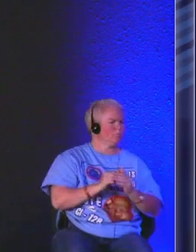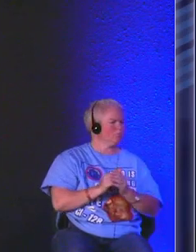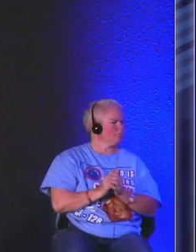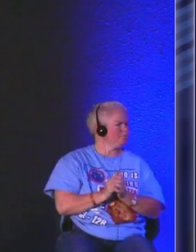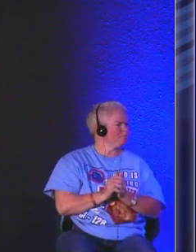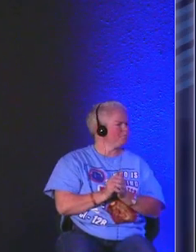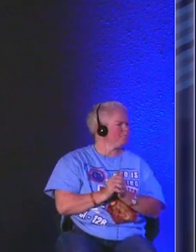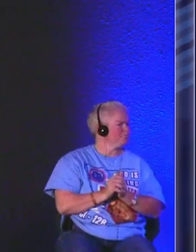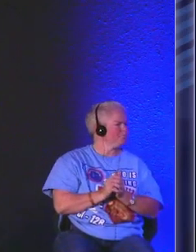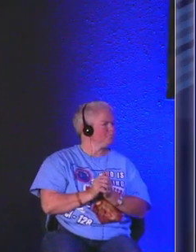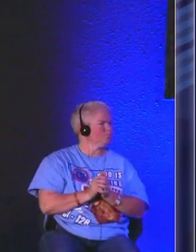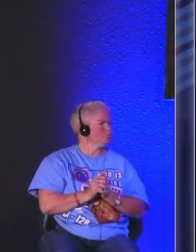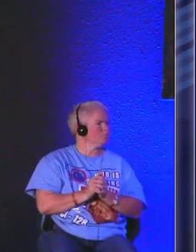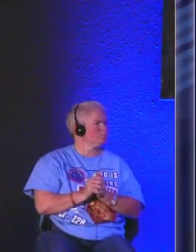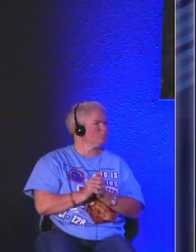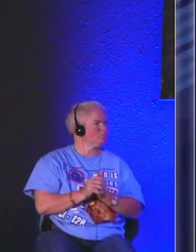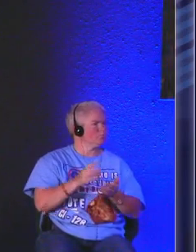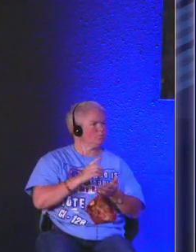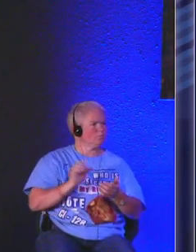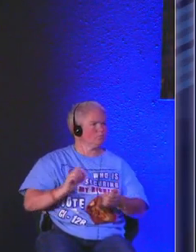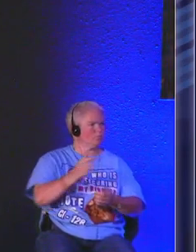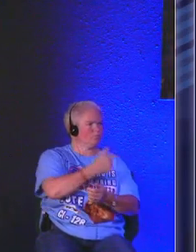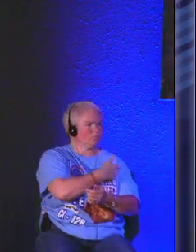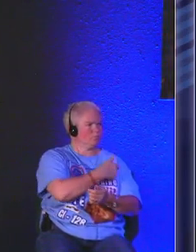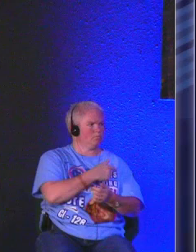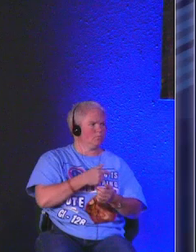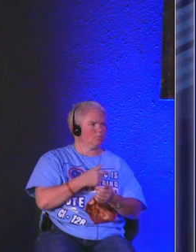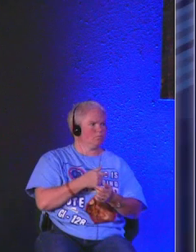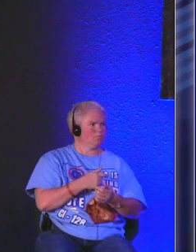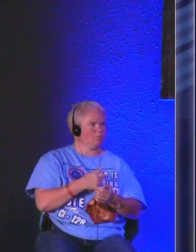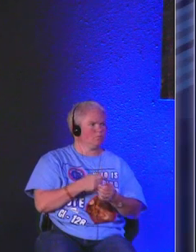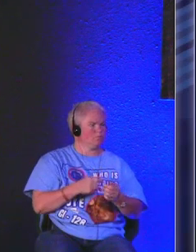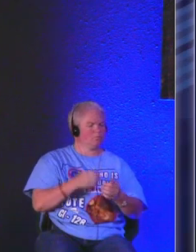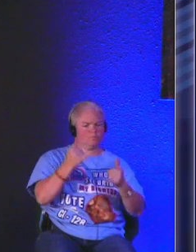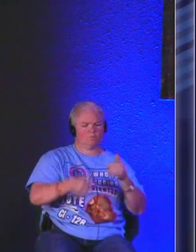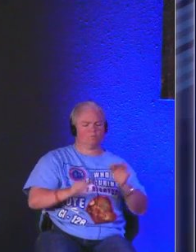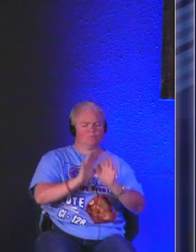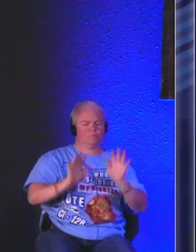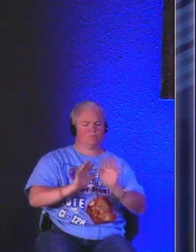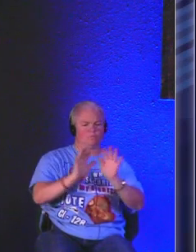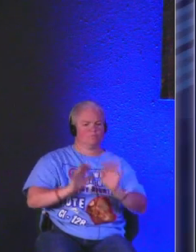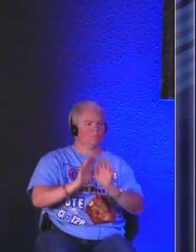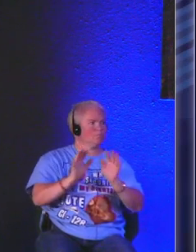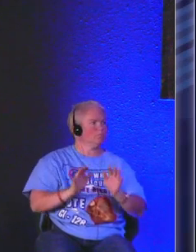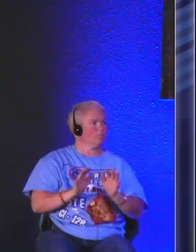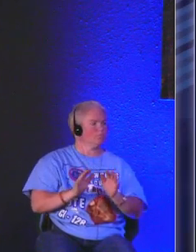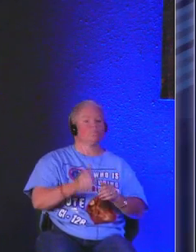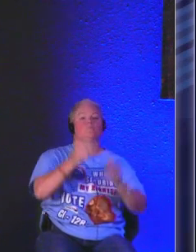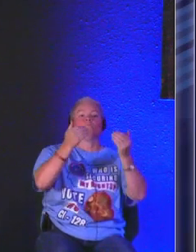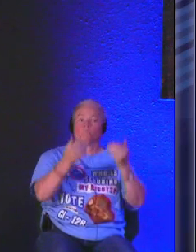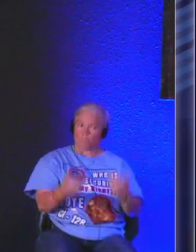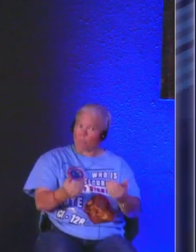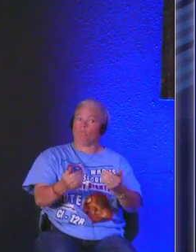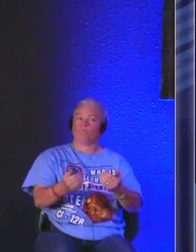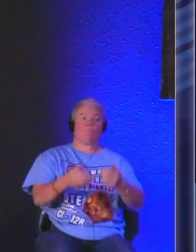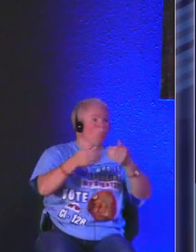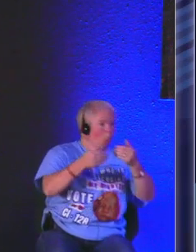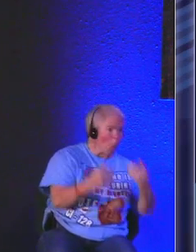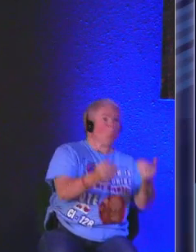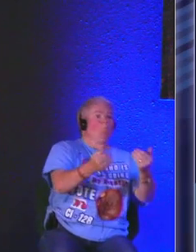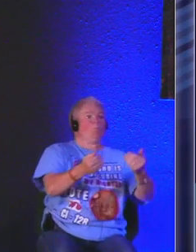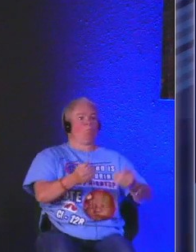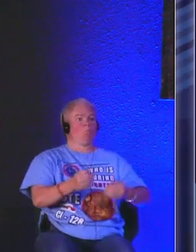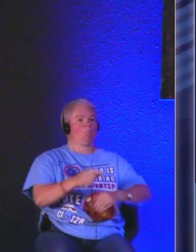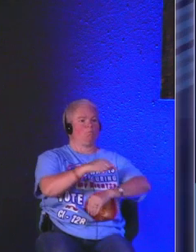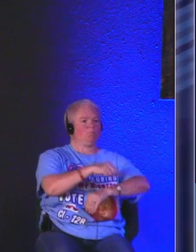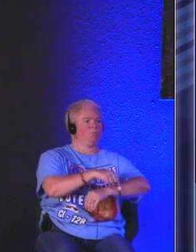a week and a half ago right around last Sunday he was like now now